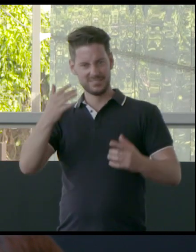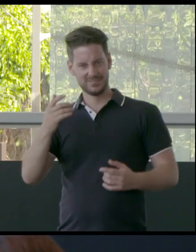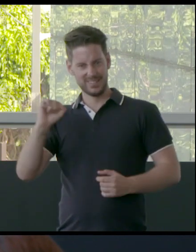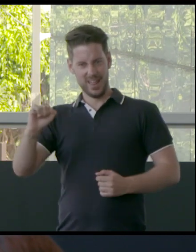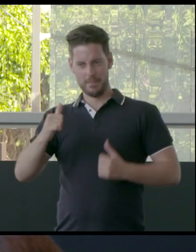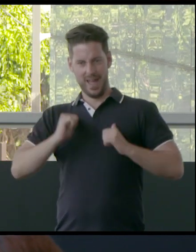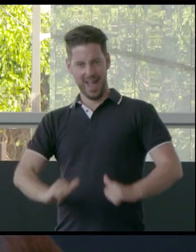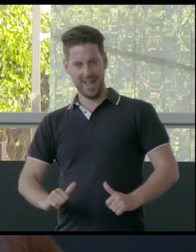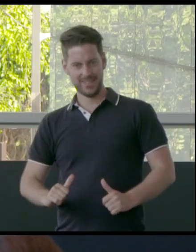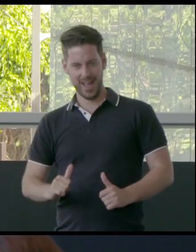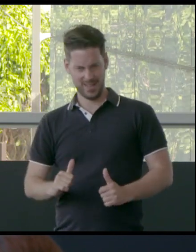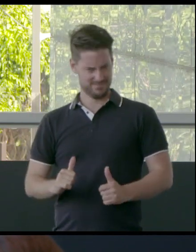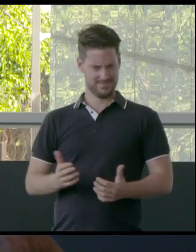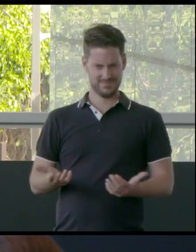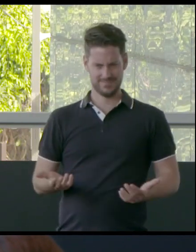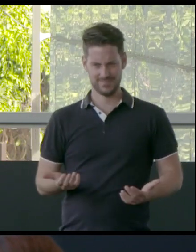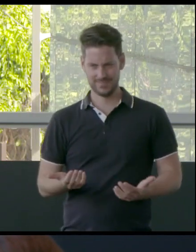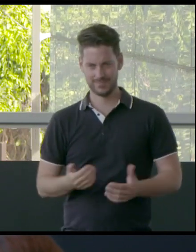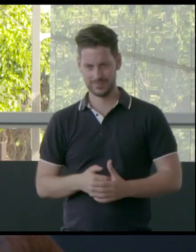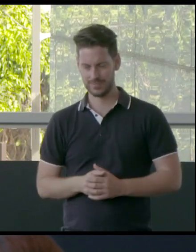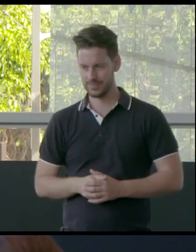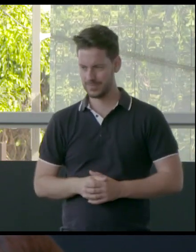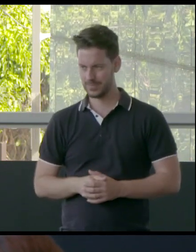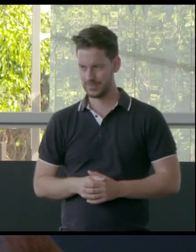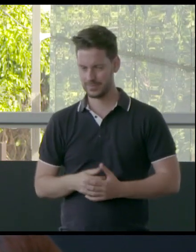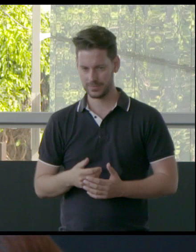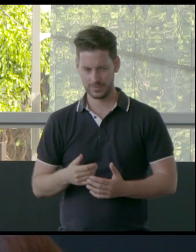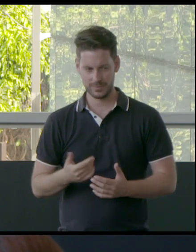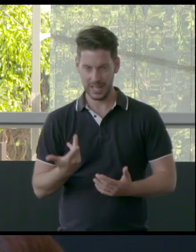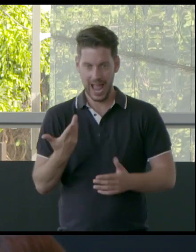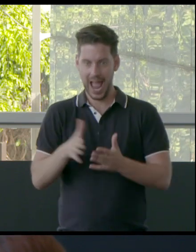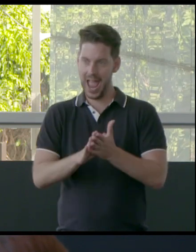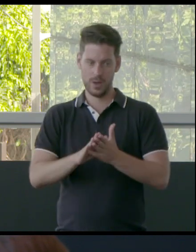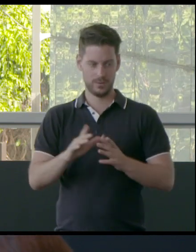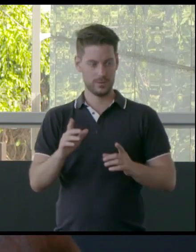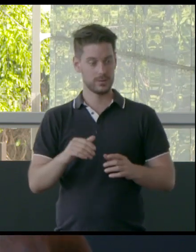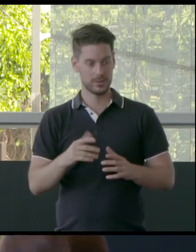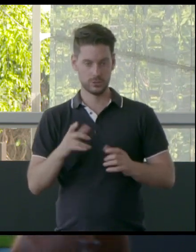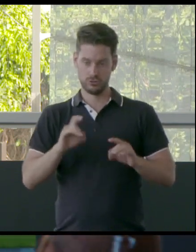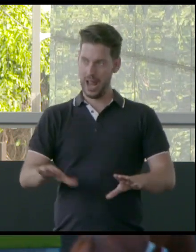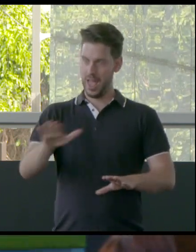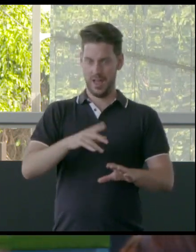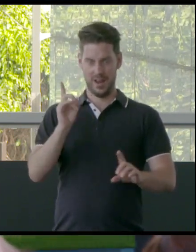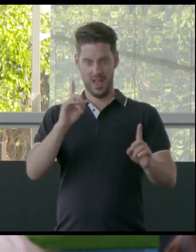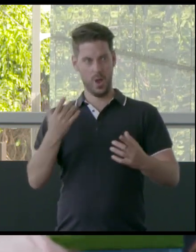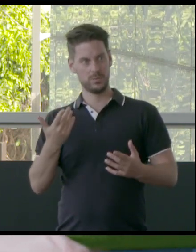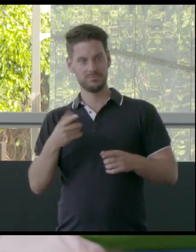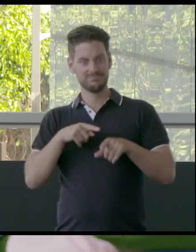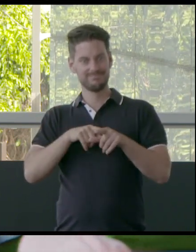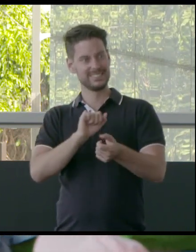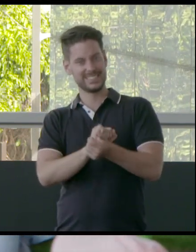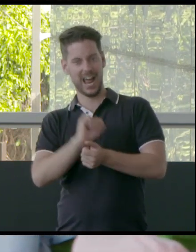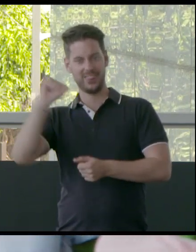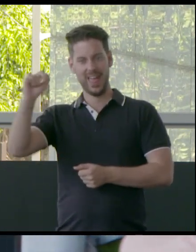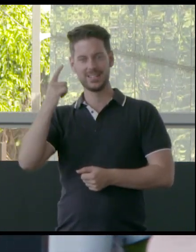structured, you know, the entire, the nation state. Western logic, exactly. So, but I don't know,